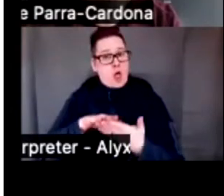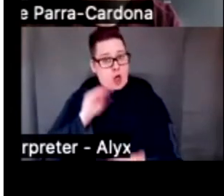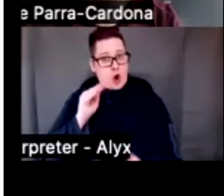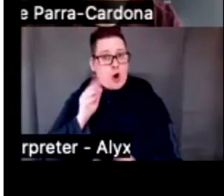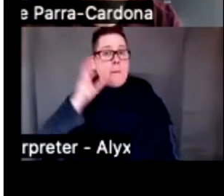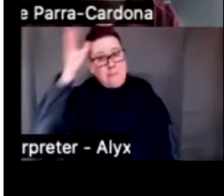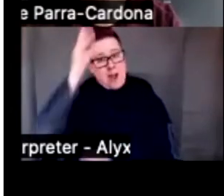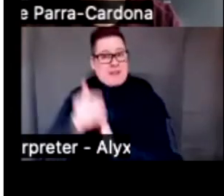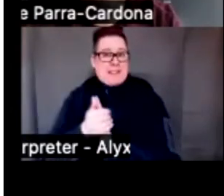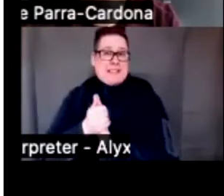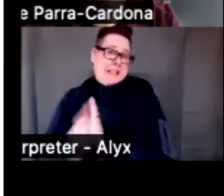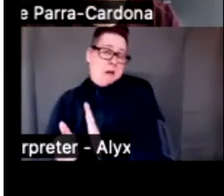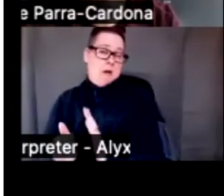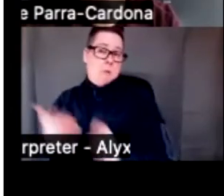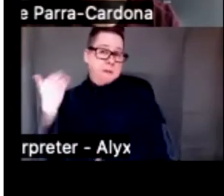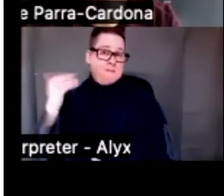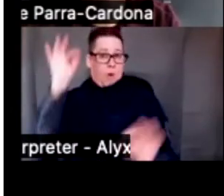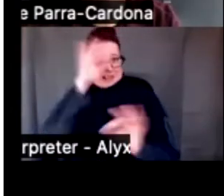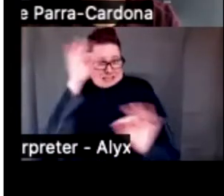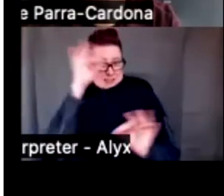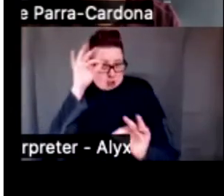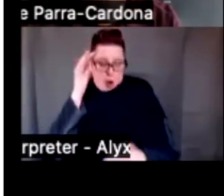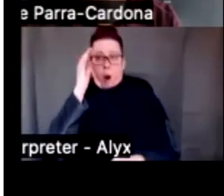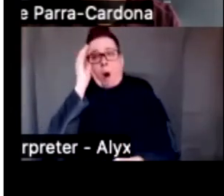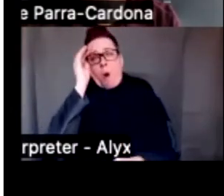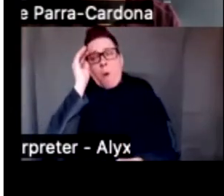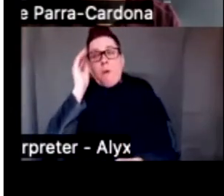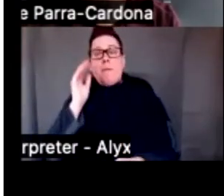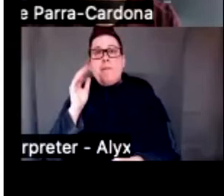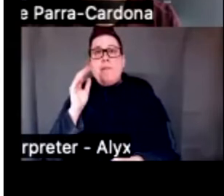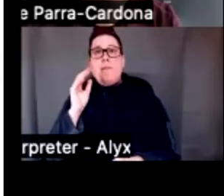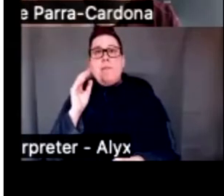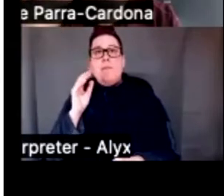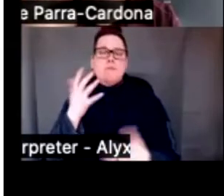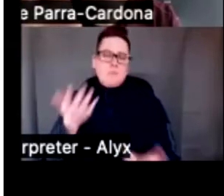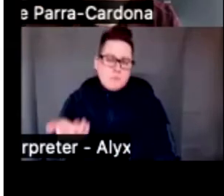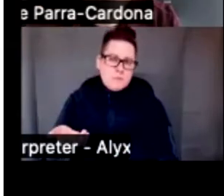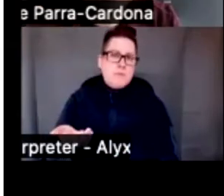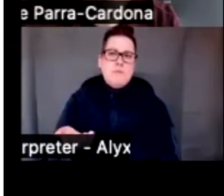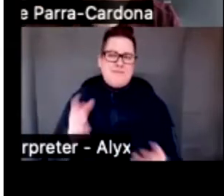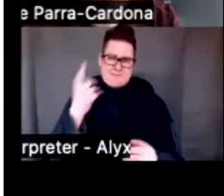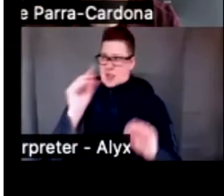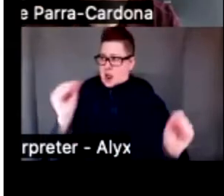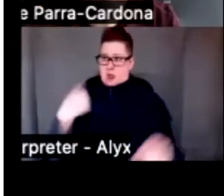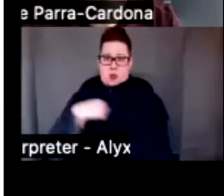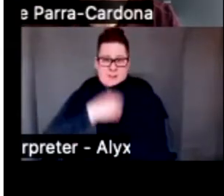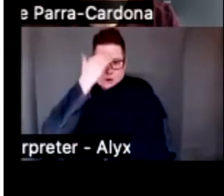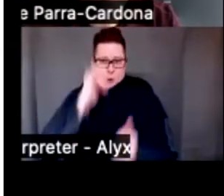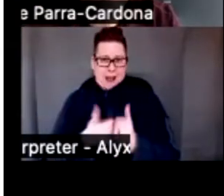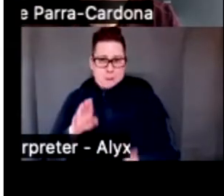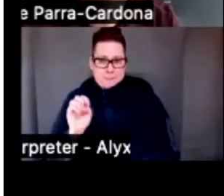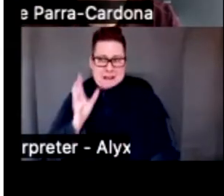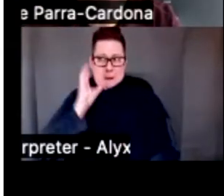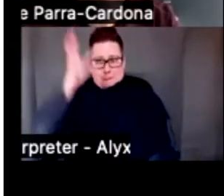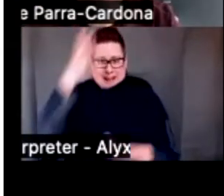practices that they didn't have when they become parents. You know, none of us know how to be a parent.